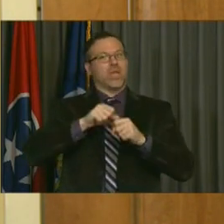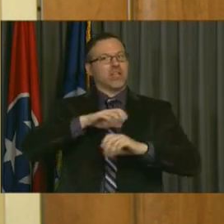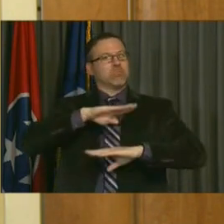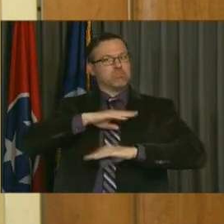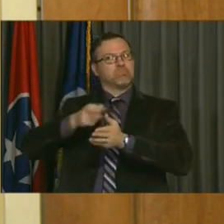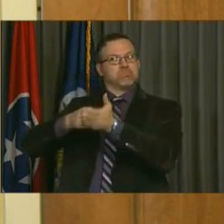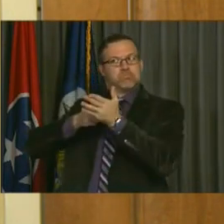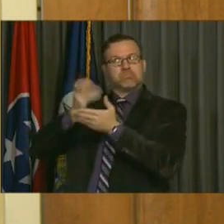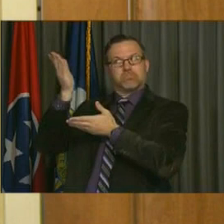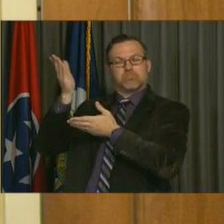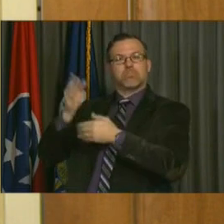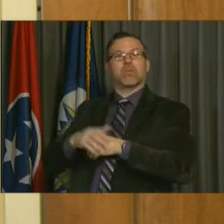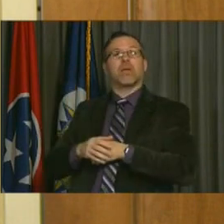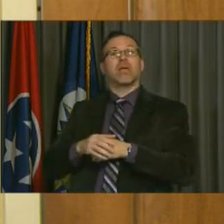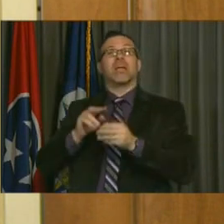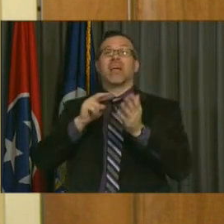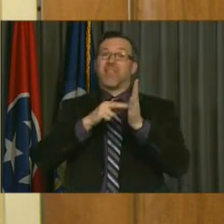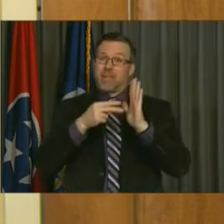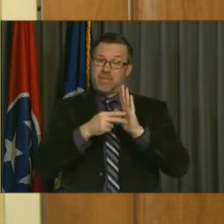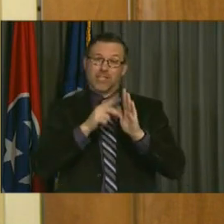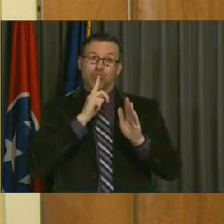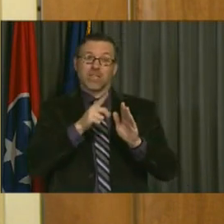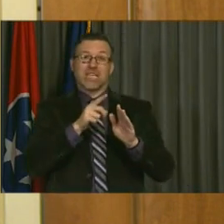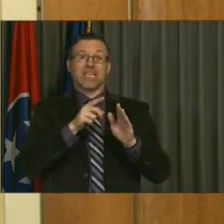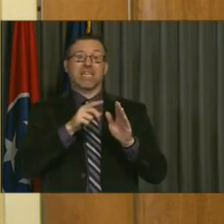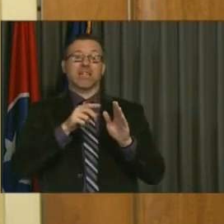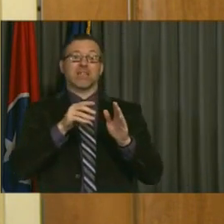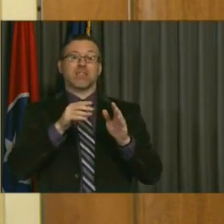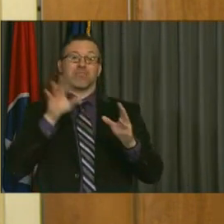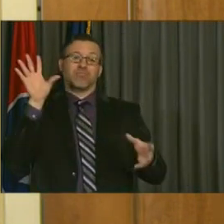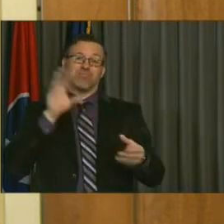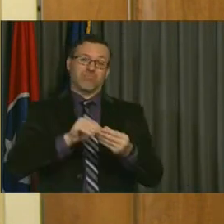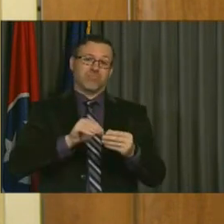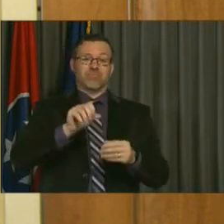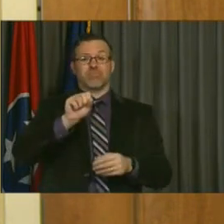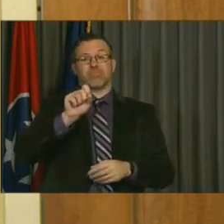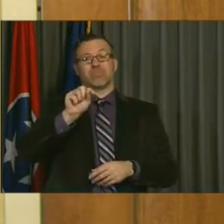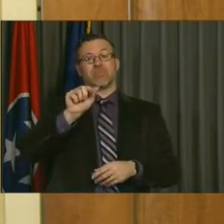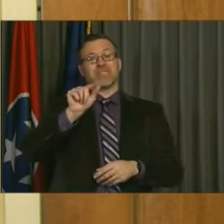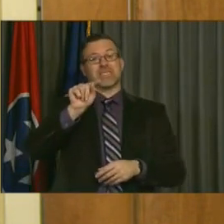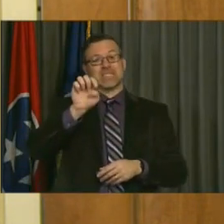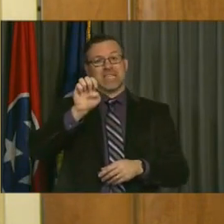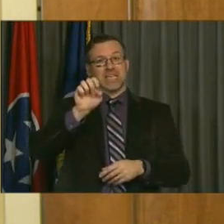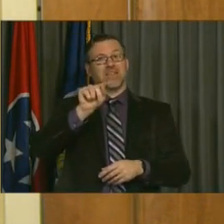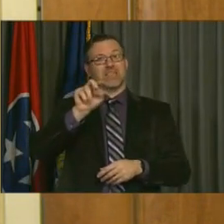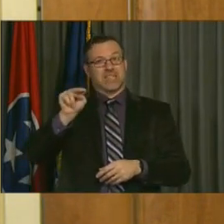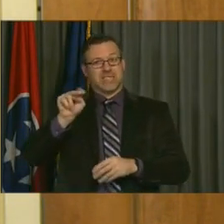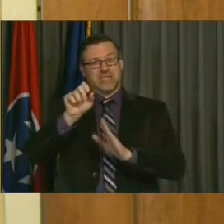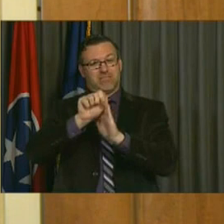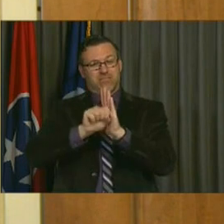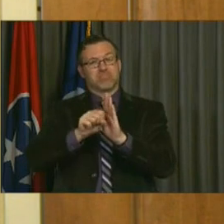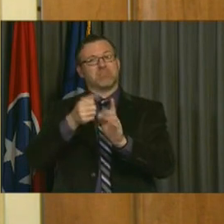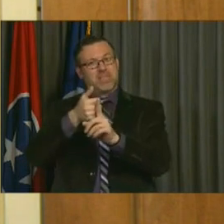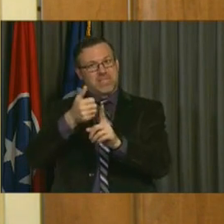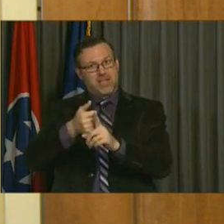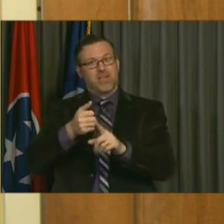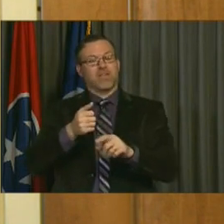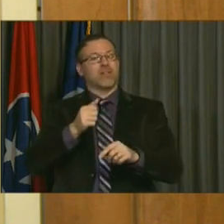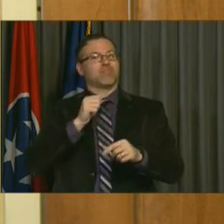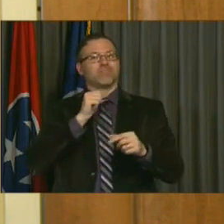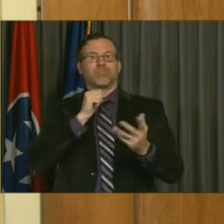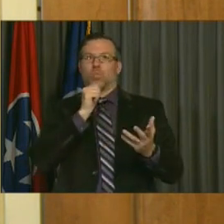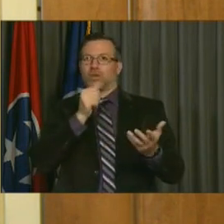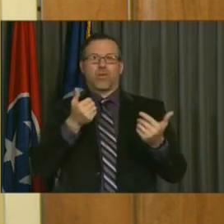Tennessee is that only the state would be eligible to receive those funds. We just don't have some populaces here